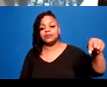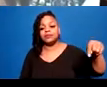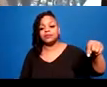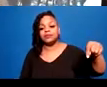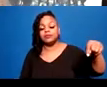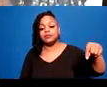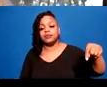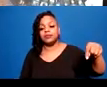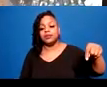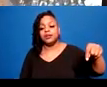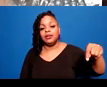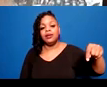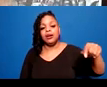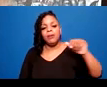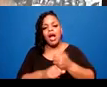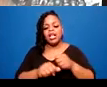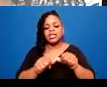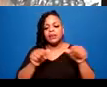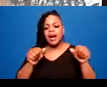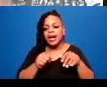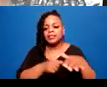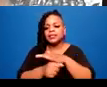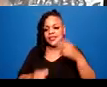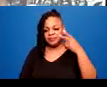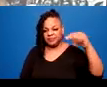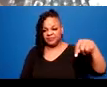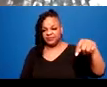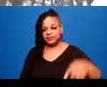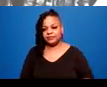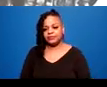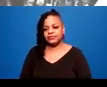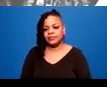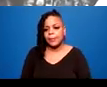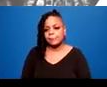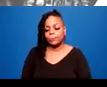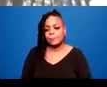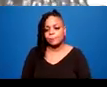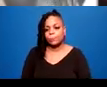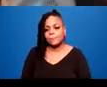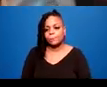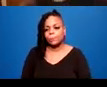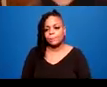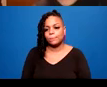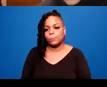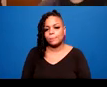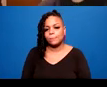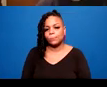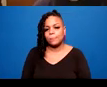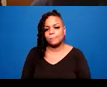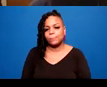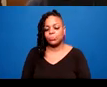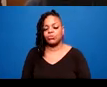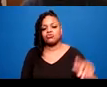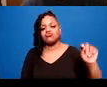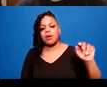Trauma X Holding Space Radically by Vovo. So it